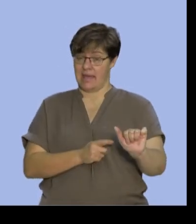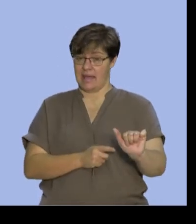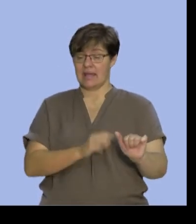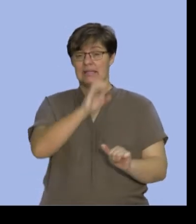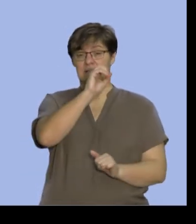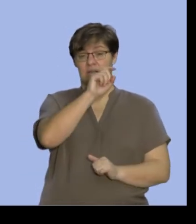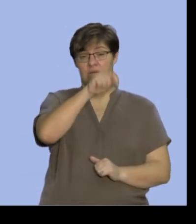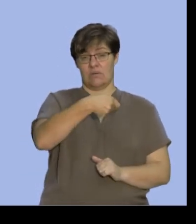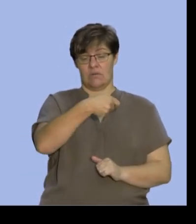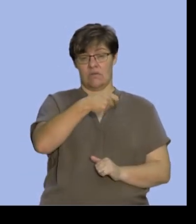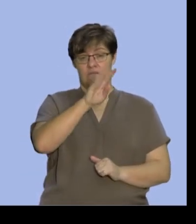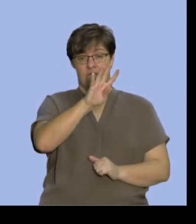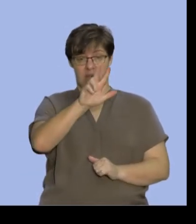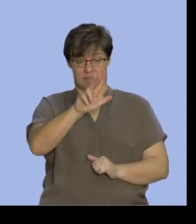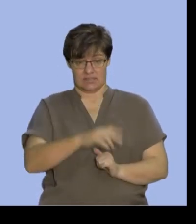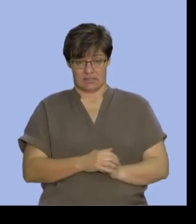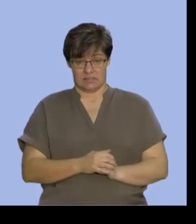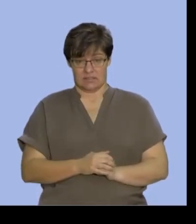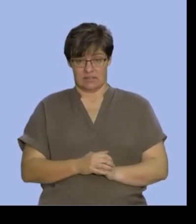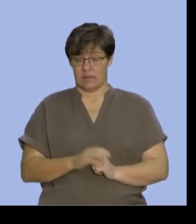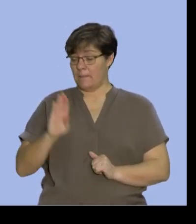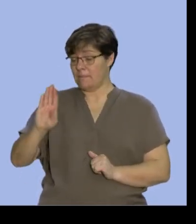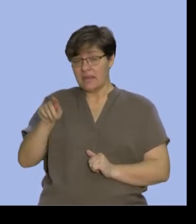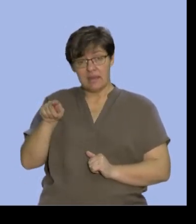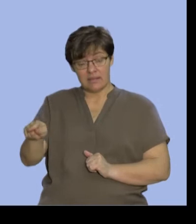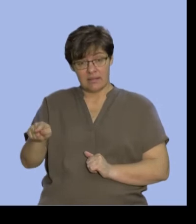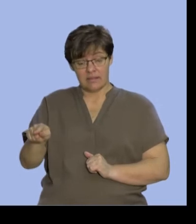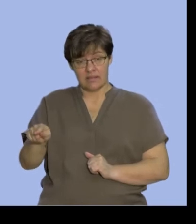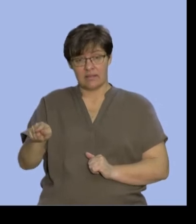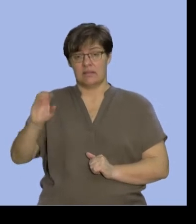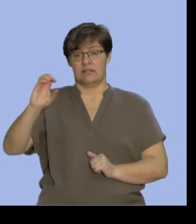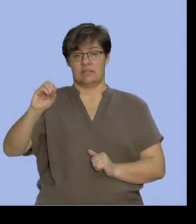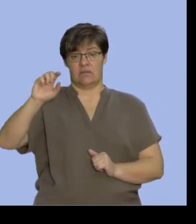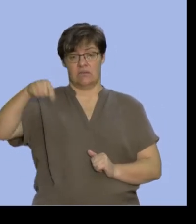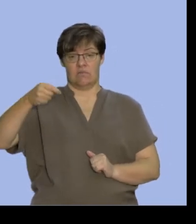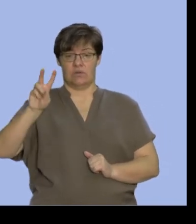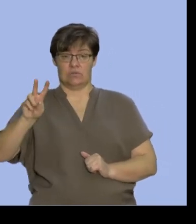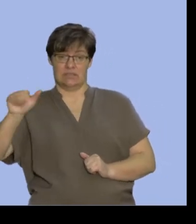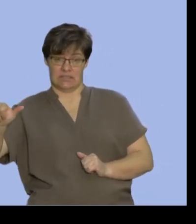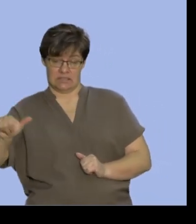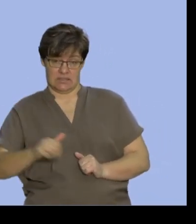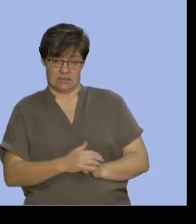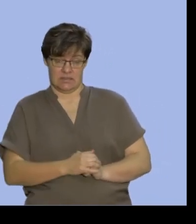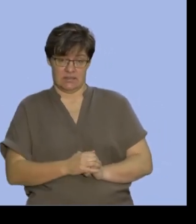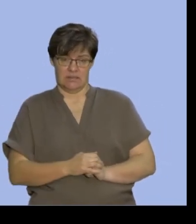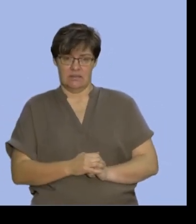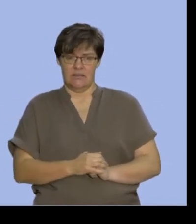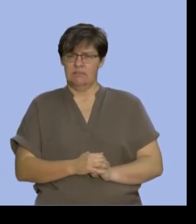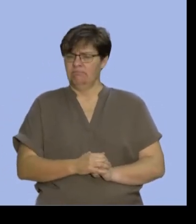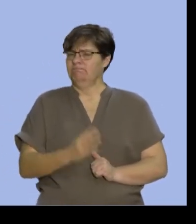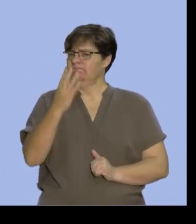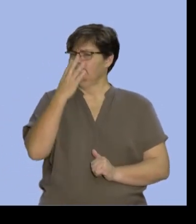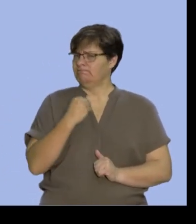.48. That the probability of B is 0.26. We're asked to